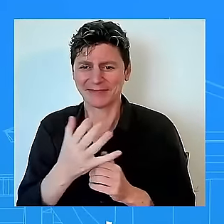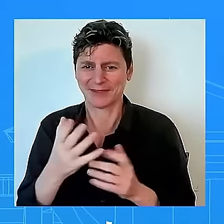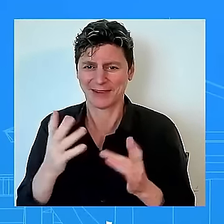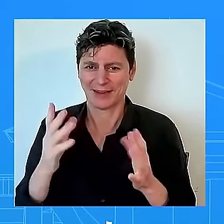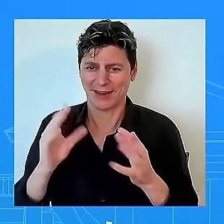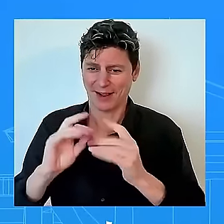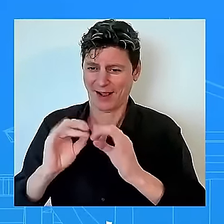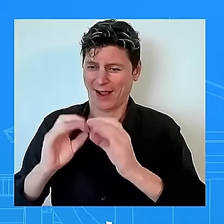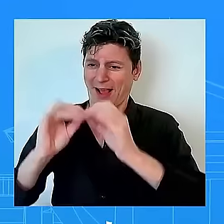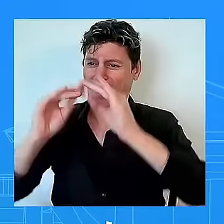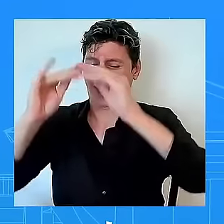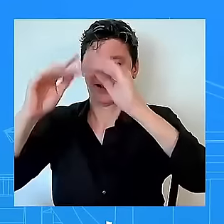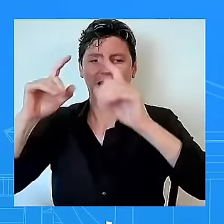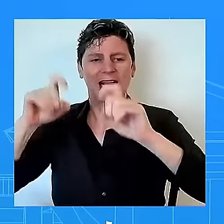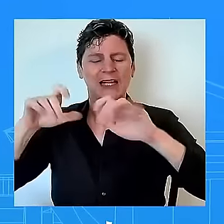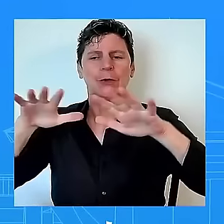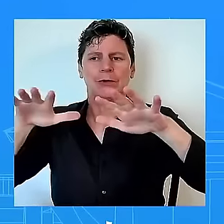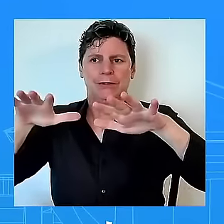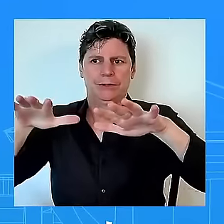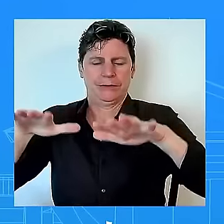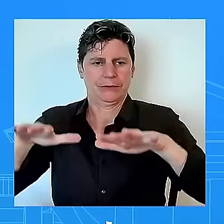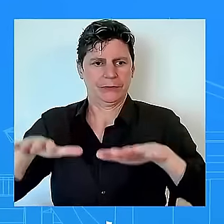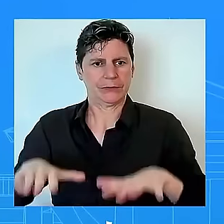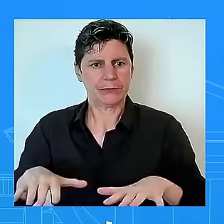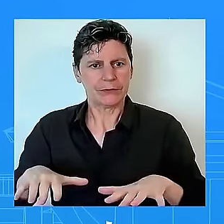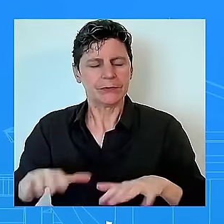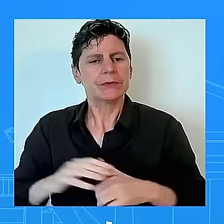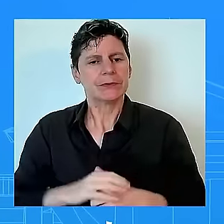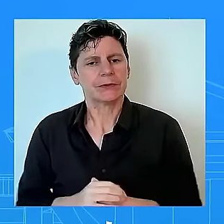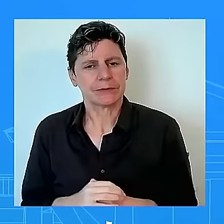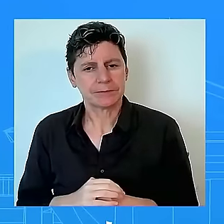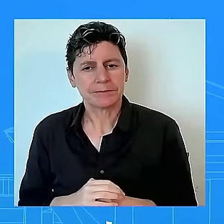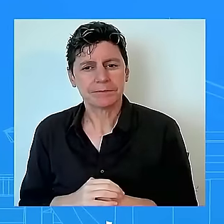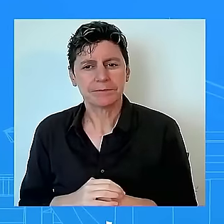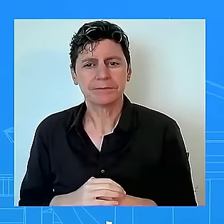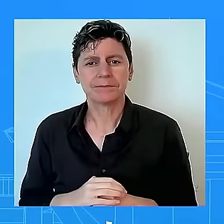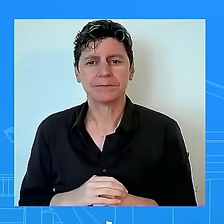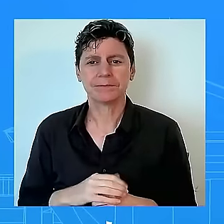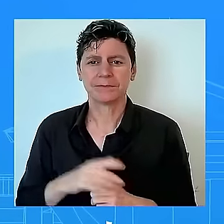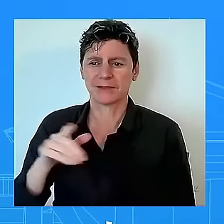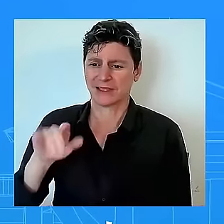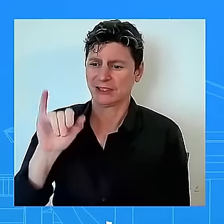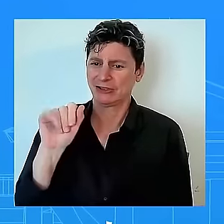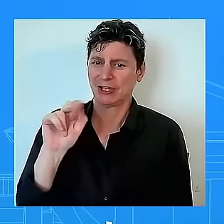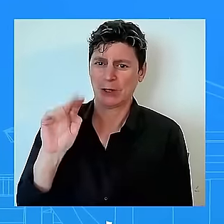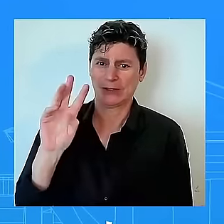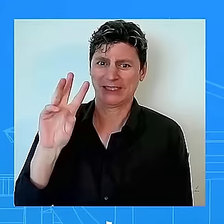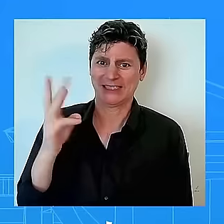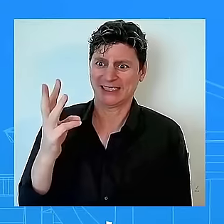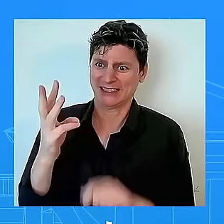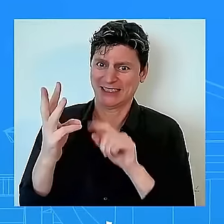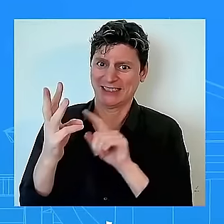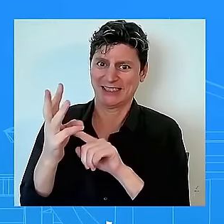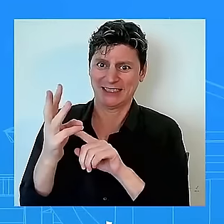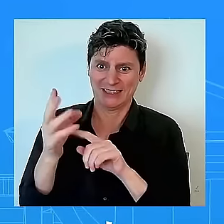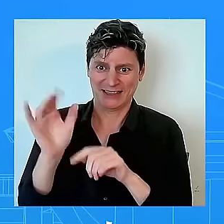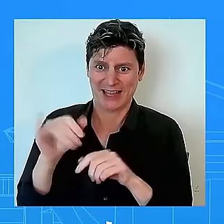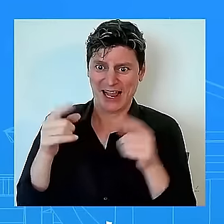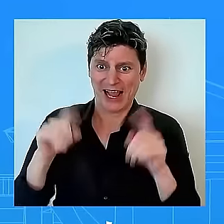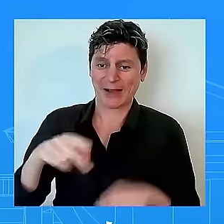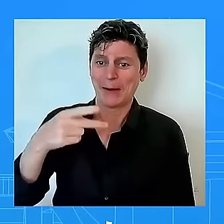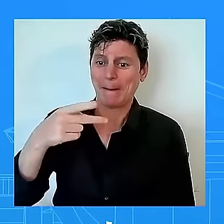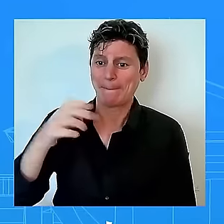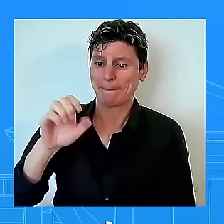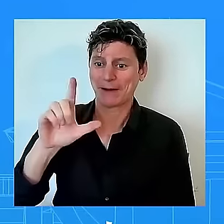about um you know january 6 again what happened to paul pelosi what happened butler uh pennsylvania what happened